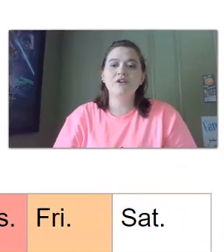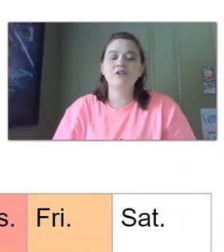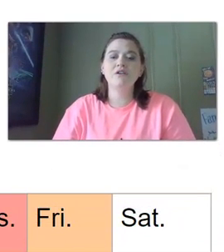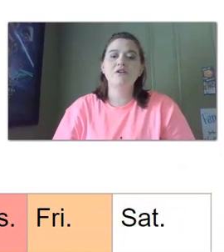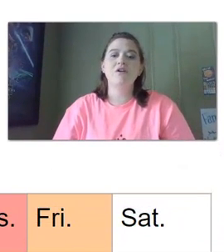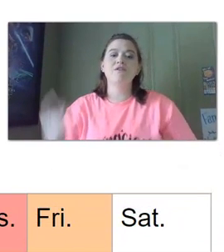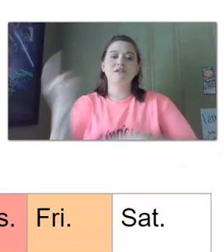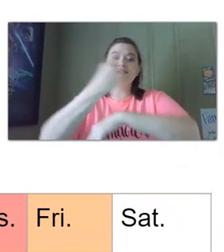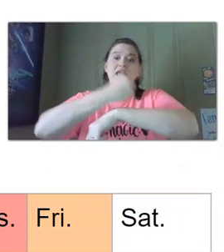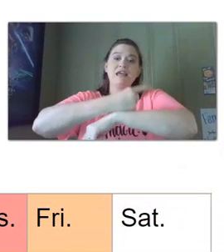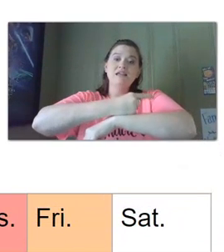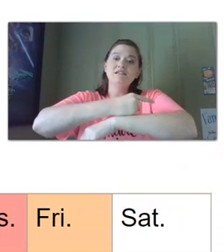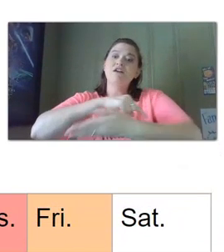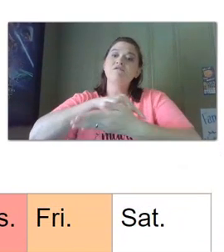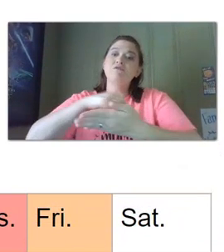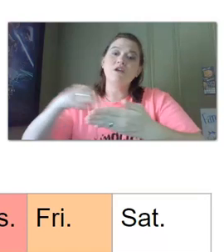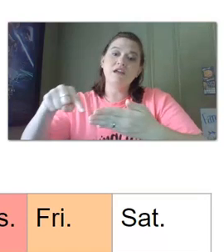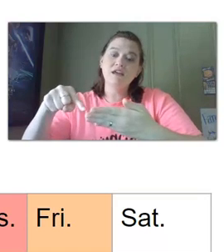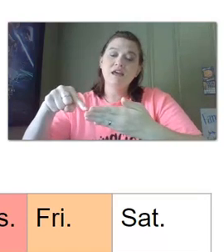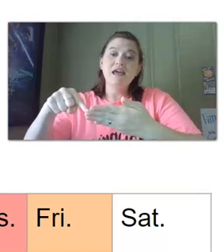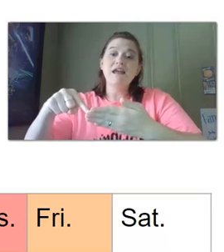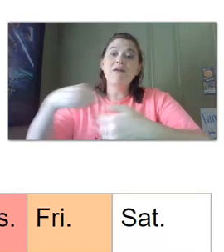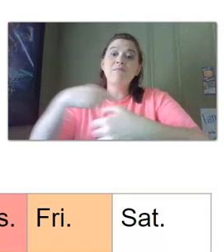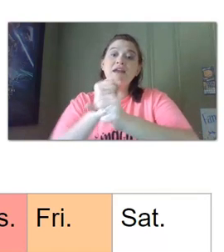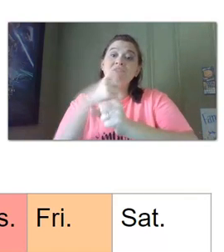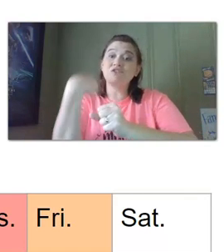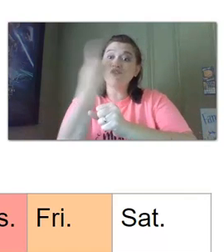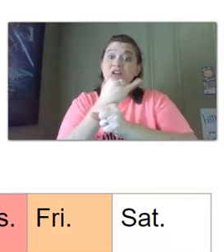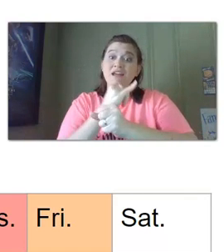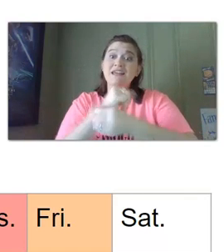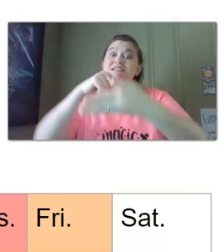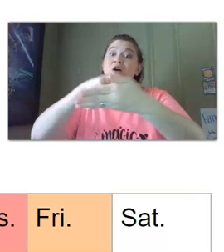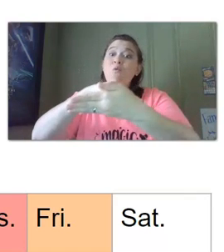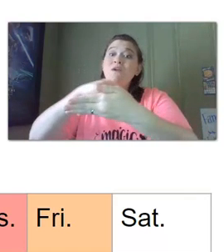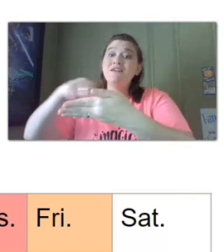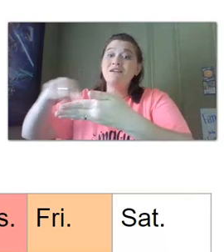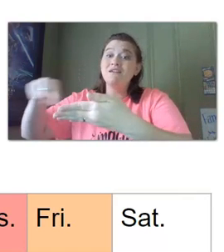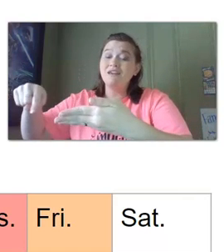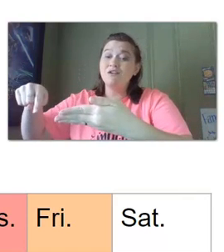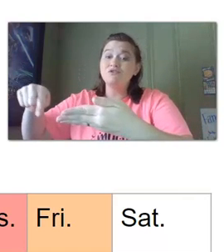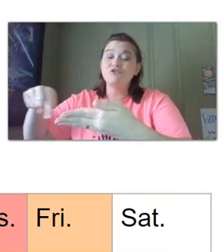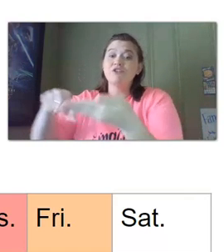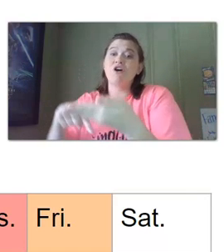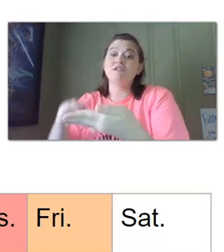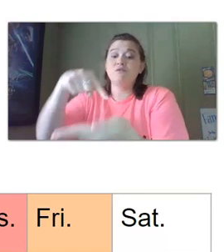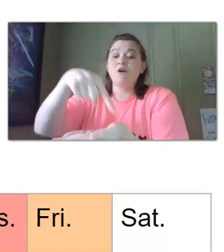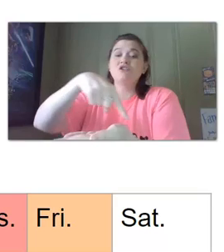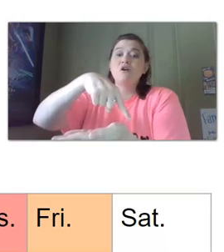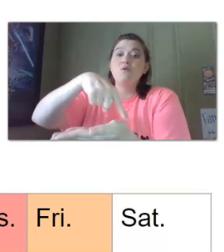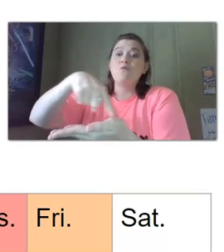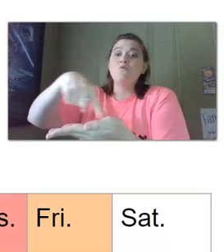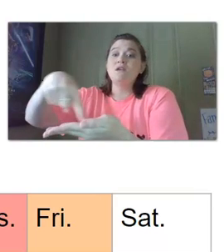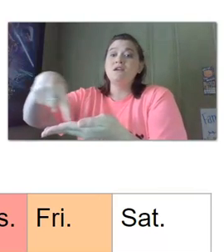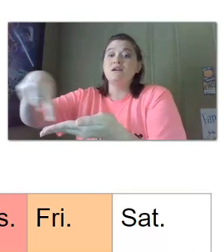here are the days of the week and i made it look like it's a week it goes straight across so